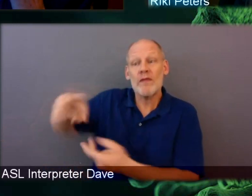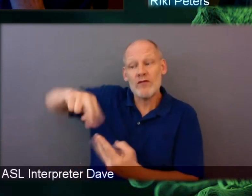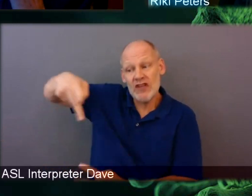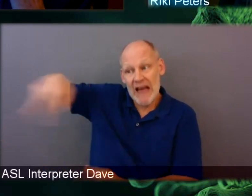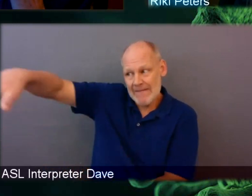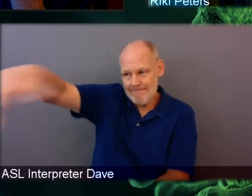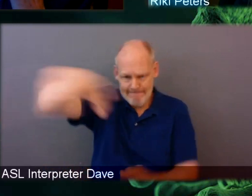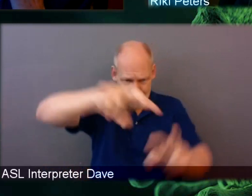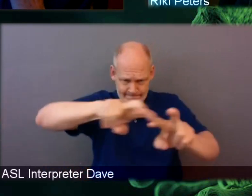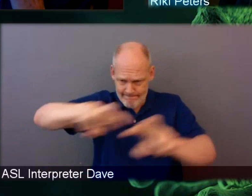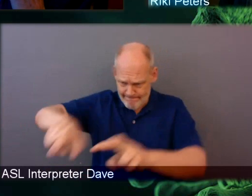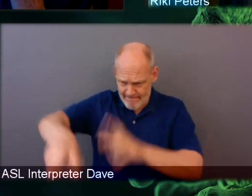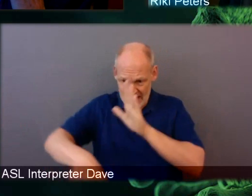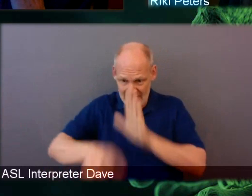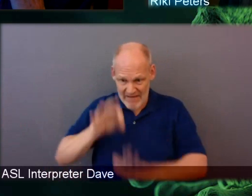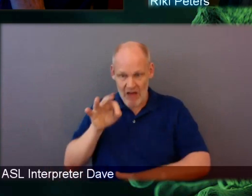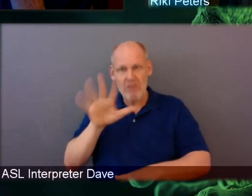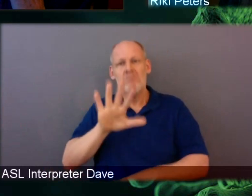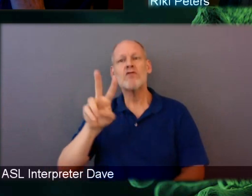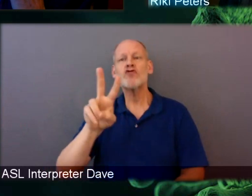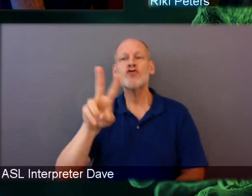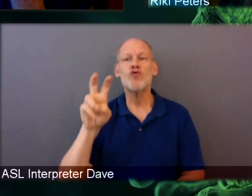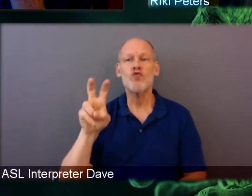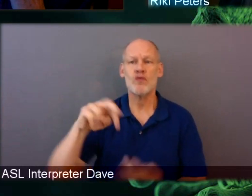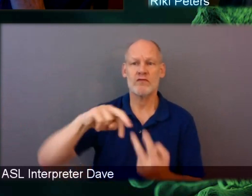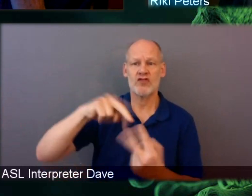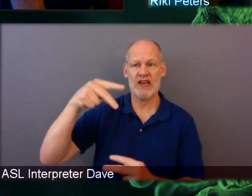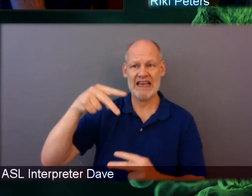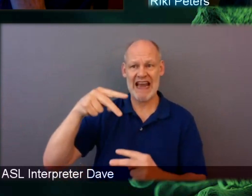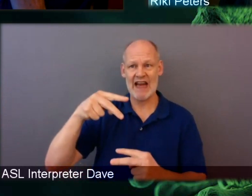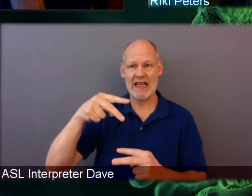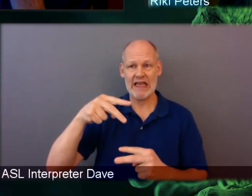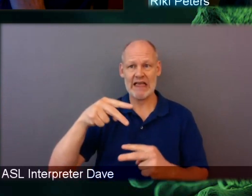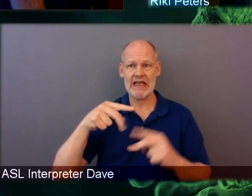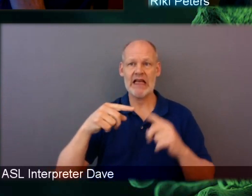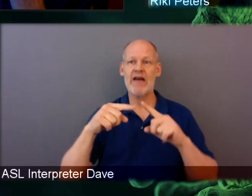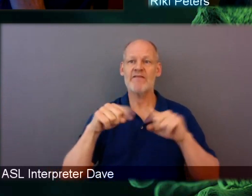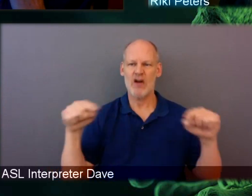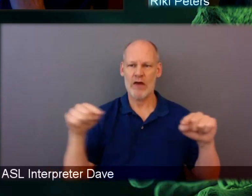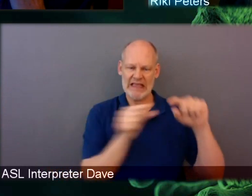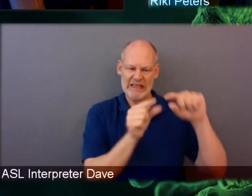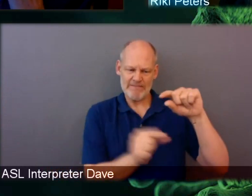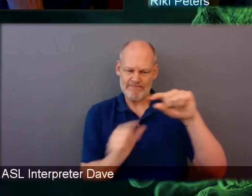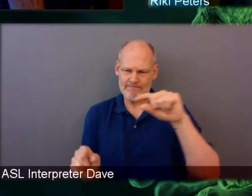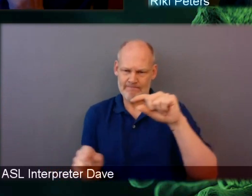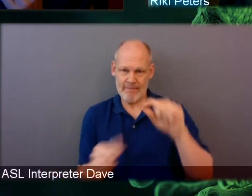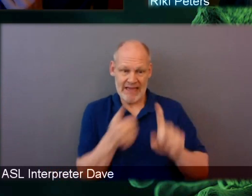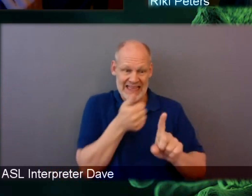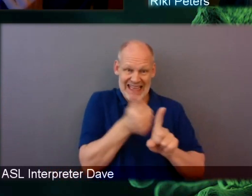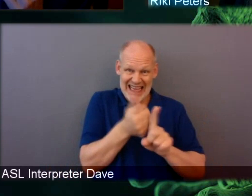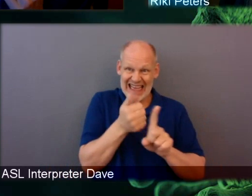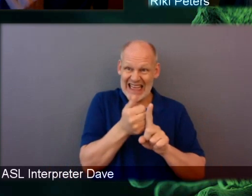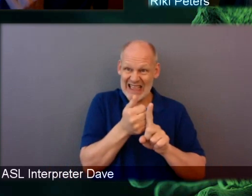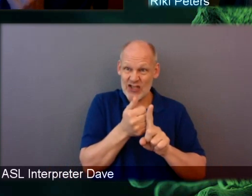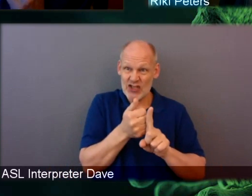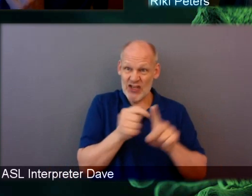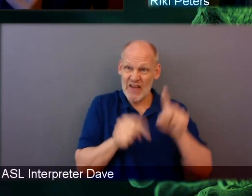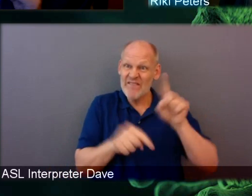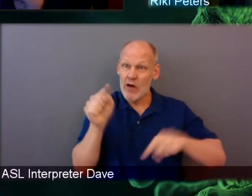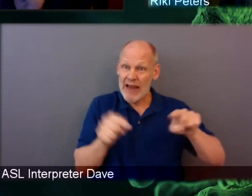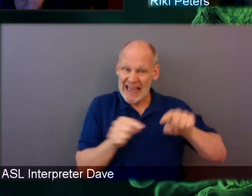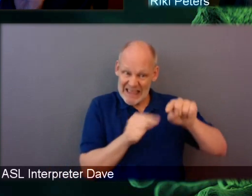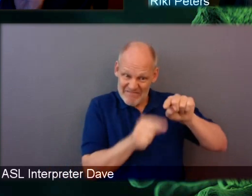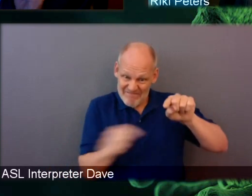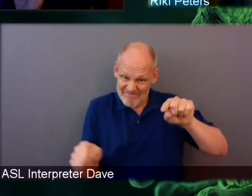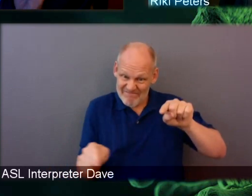variants. Each of these 200 genetic variants increased the risk of colorectal cancer a little. However, as these